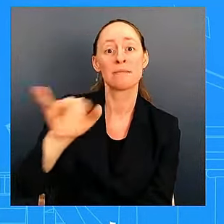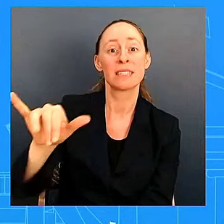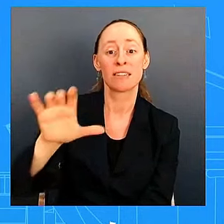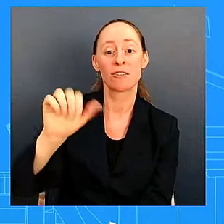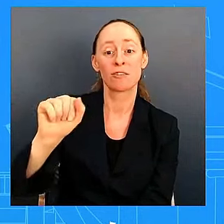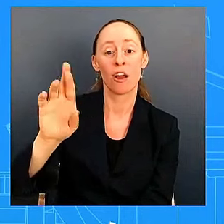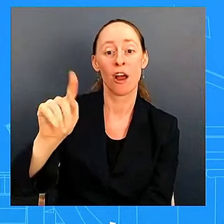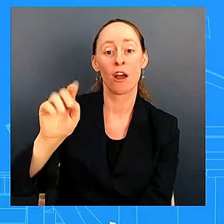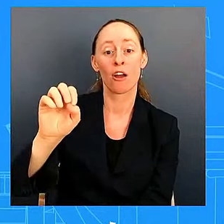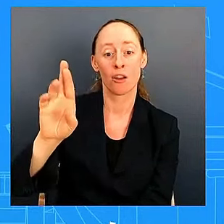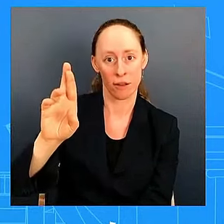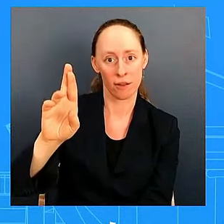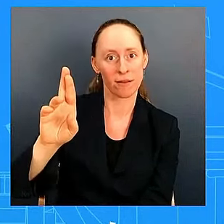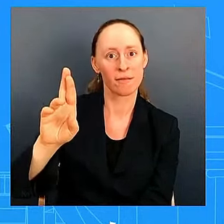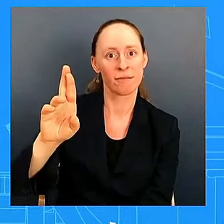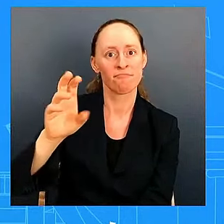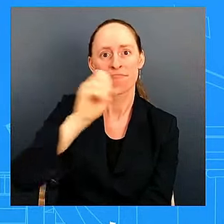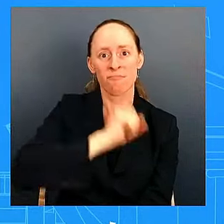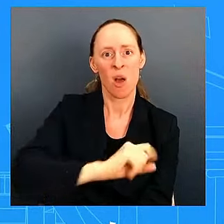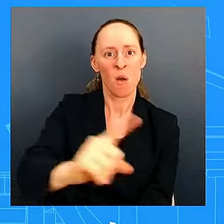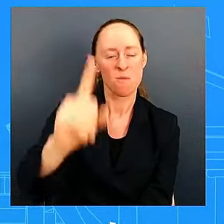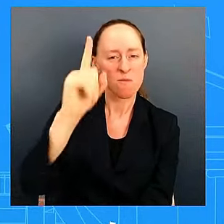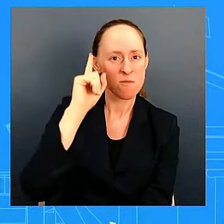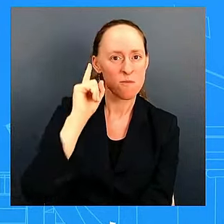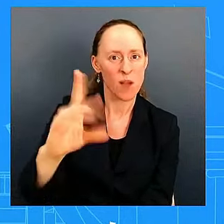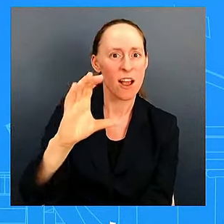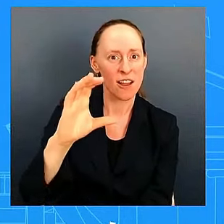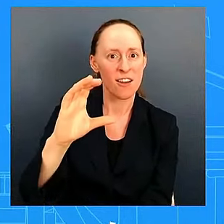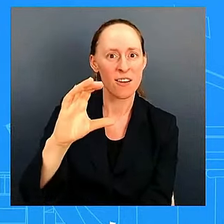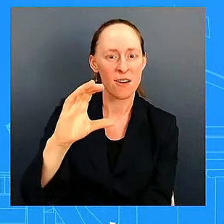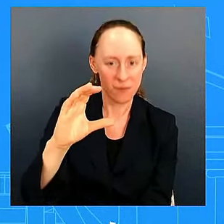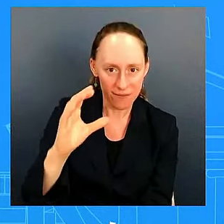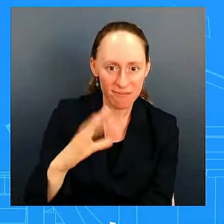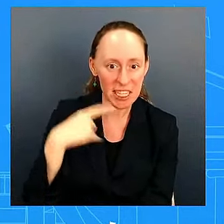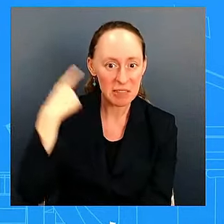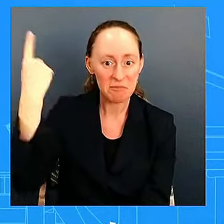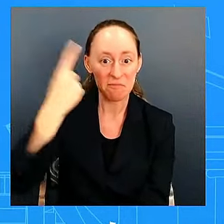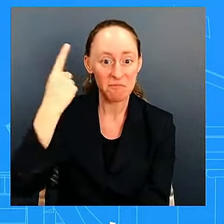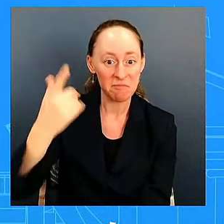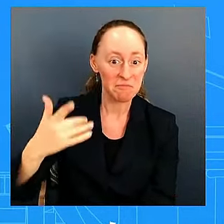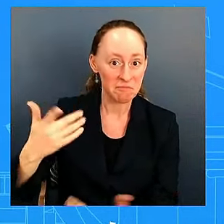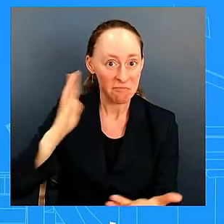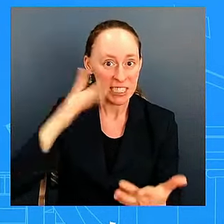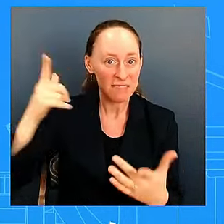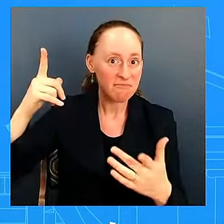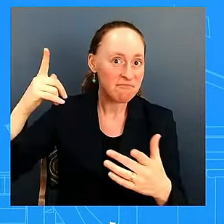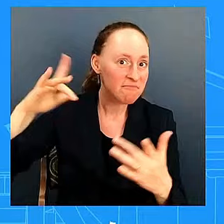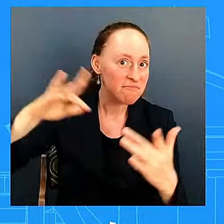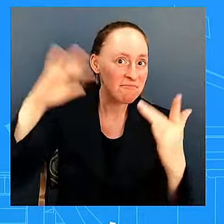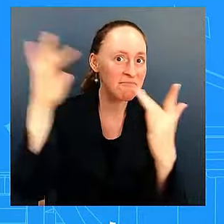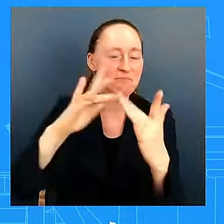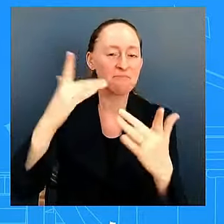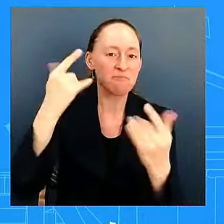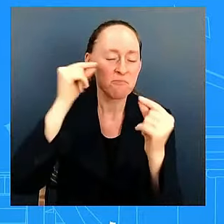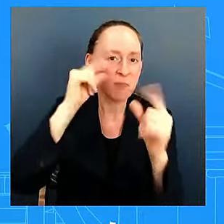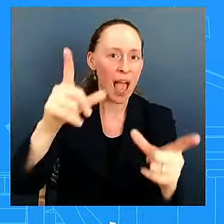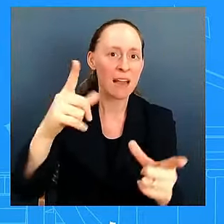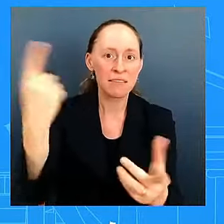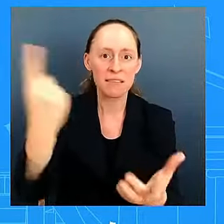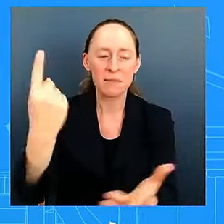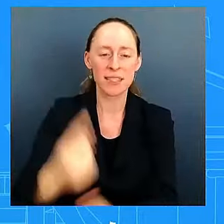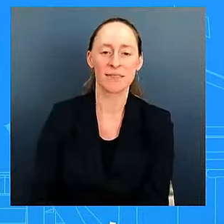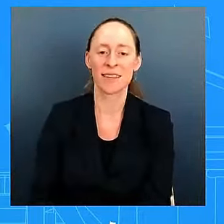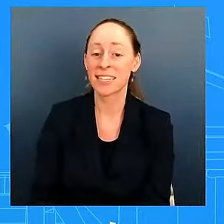should we expect anything in terms of a phone call or anything stay tuned stay tuned i'm not going to get ahead of the president all right everybody i'll see you tomorrow thank you